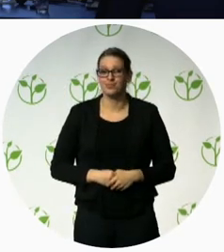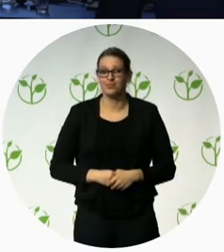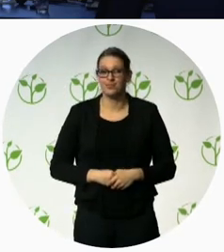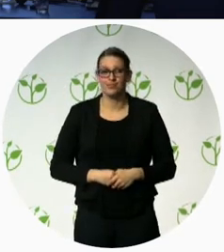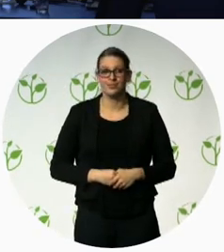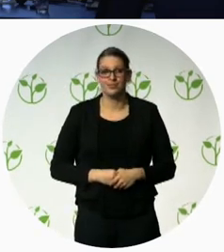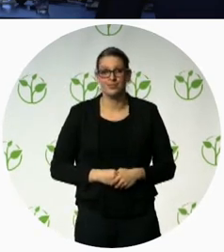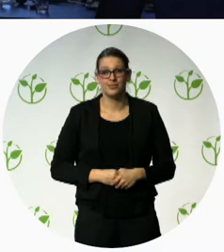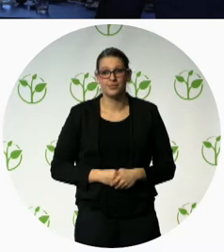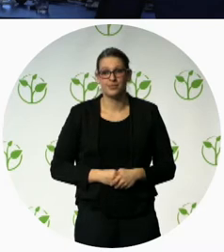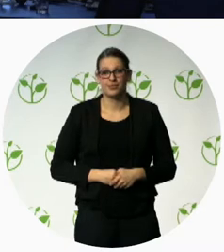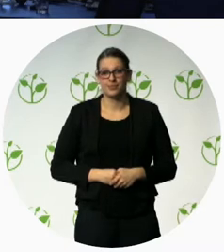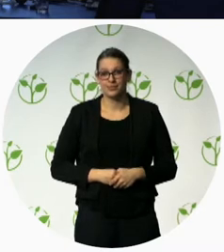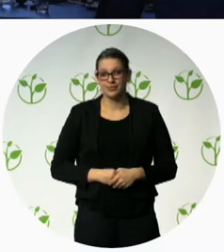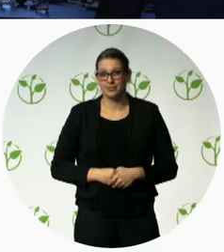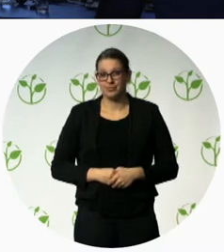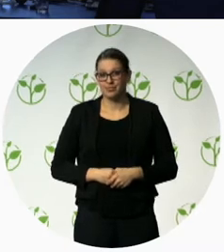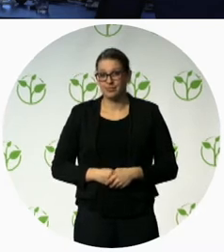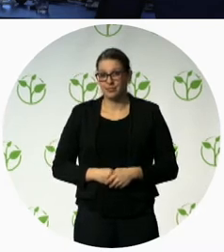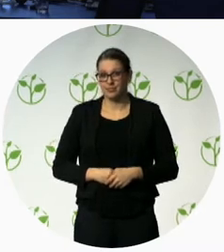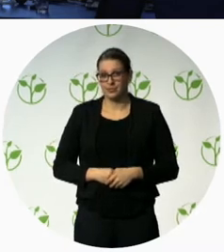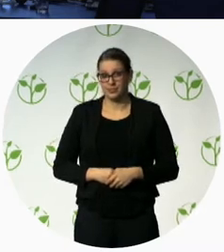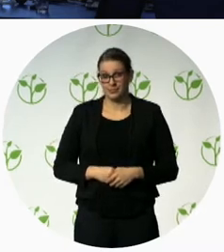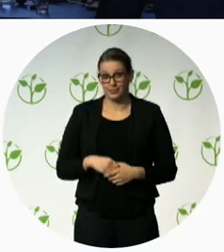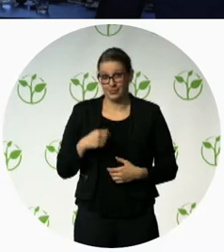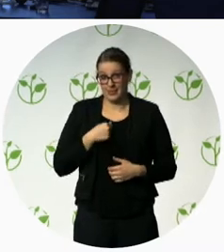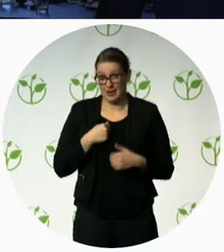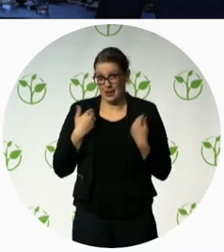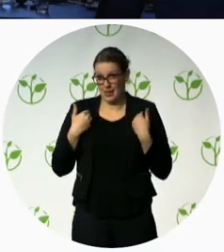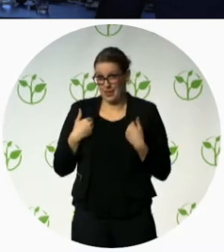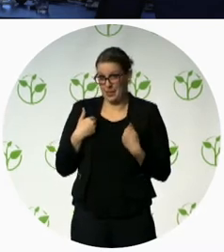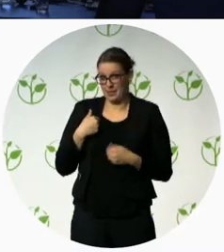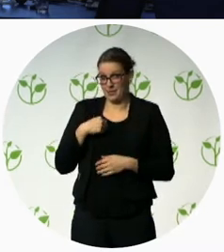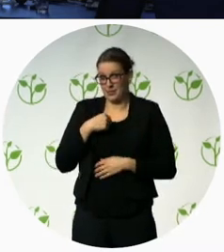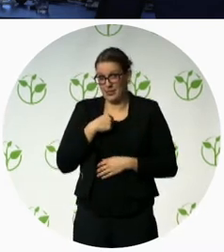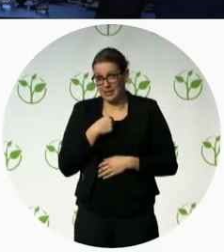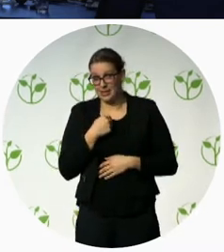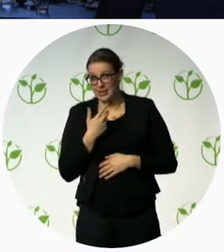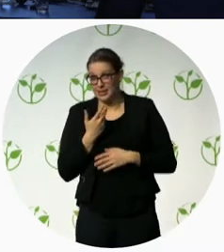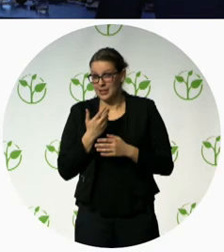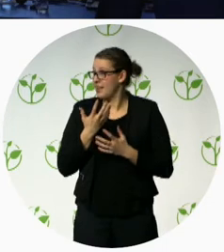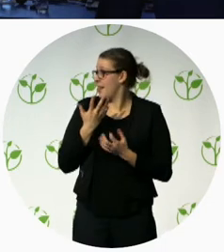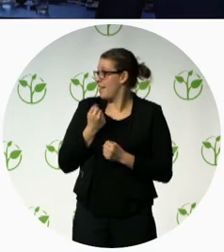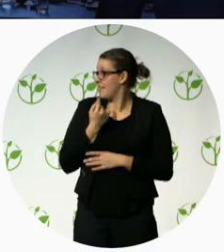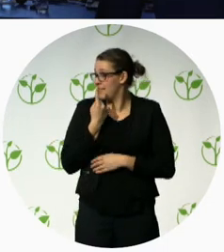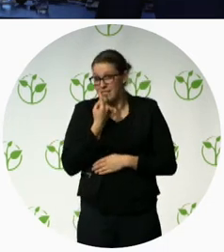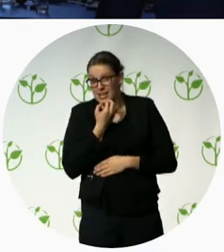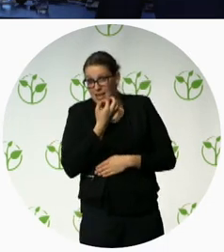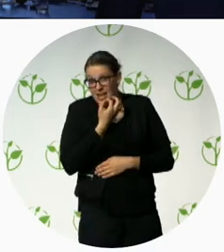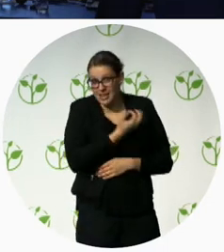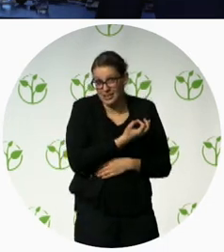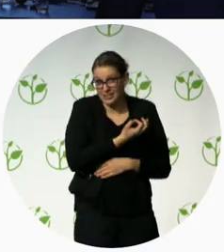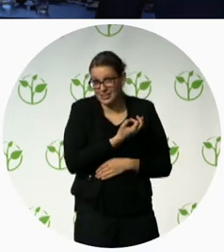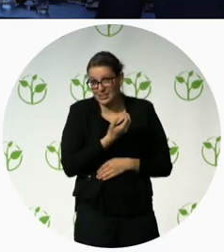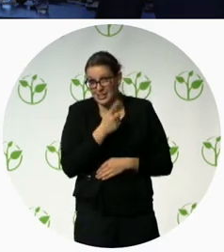well I will take the opportunity to ask my question and to build on your question for our panelists if there is somebody in the audience here who wishes